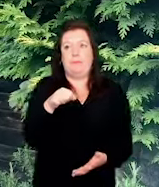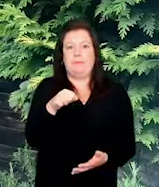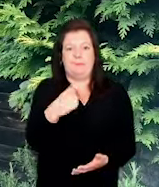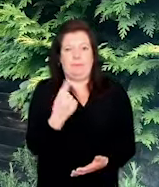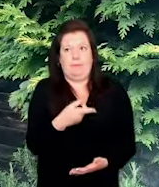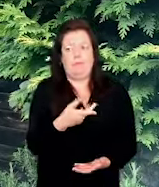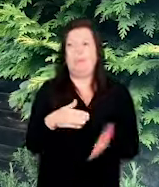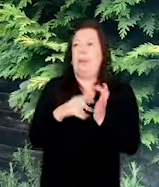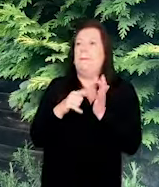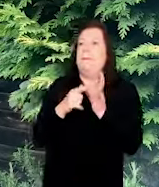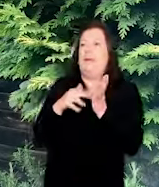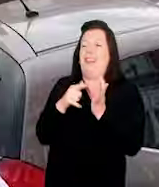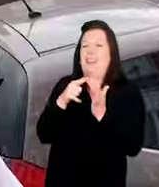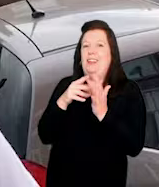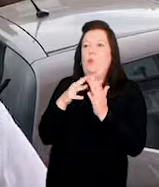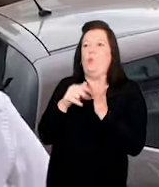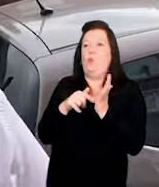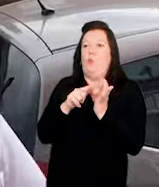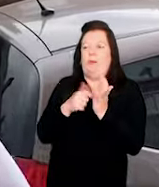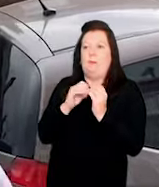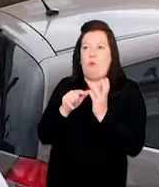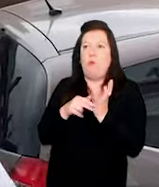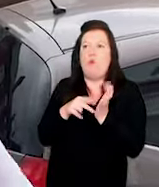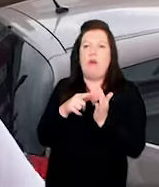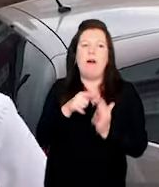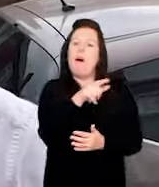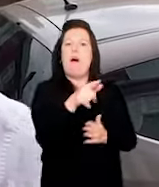Winterbourne. Melanie will show you where to stand.